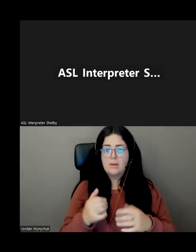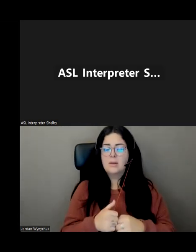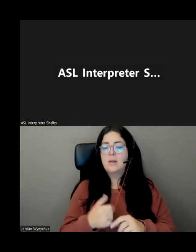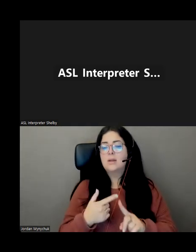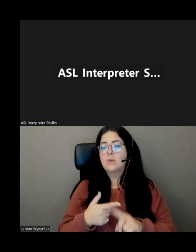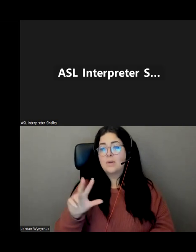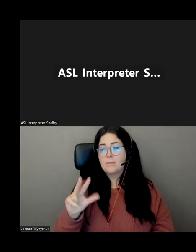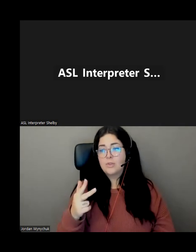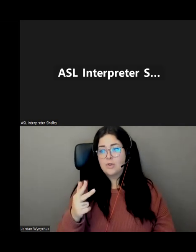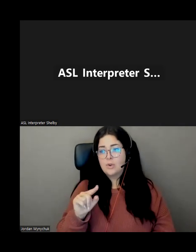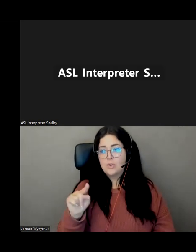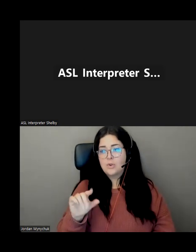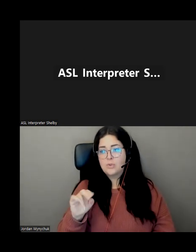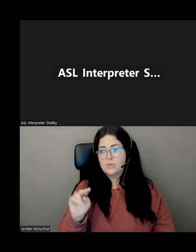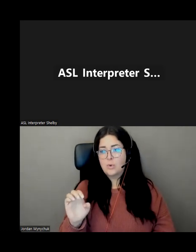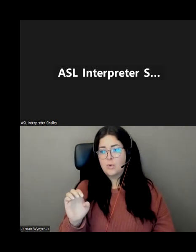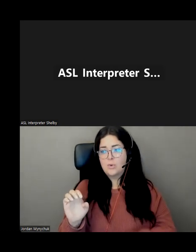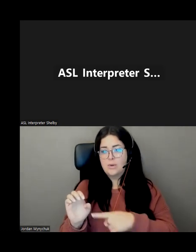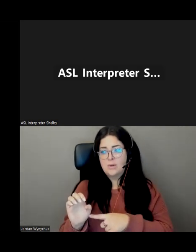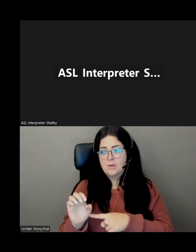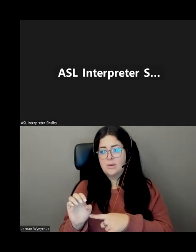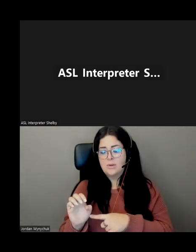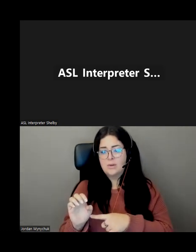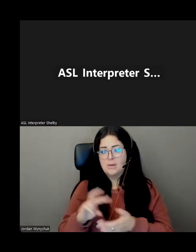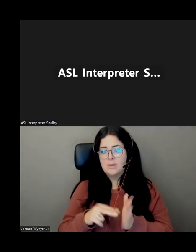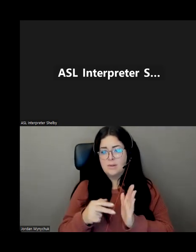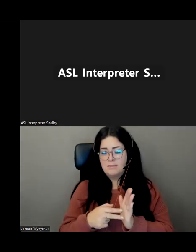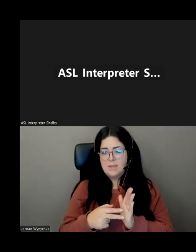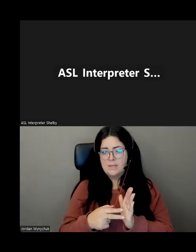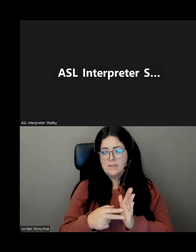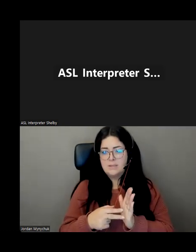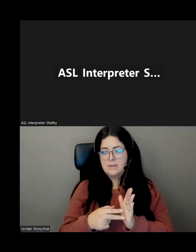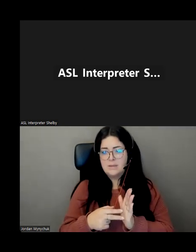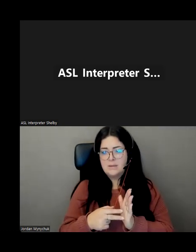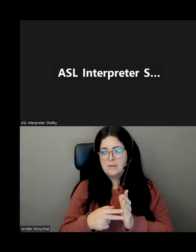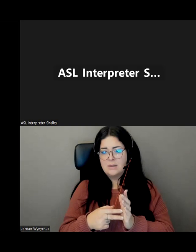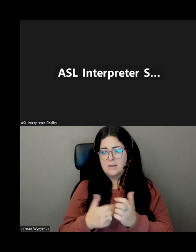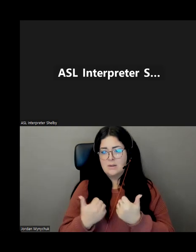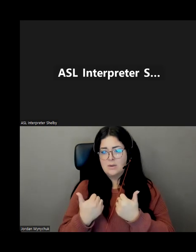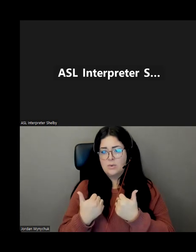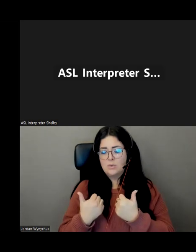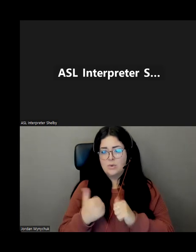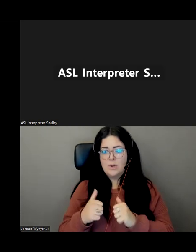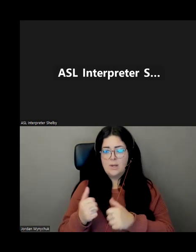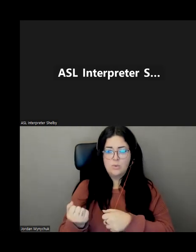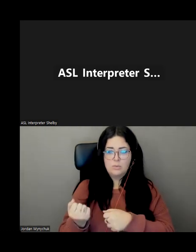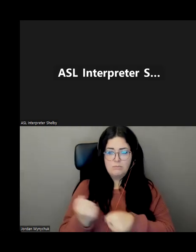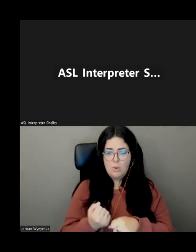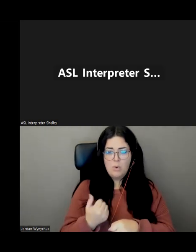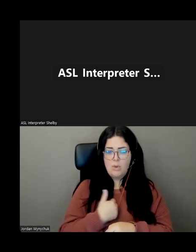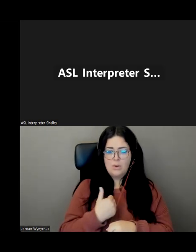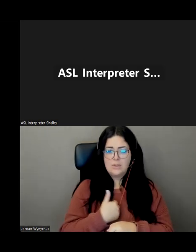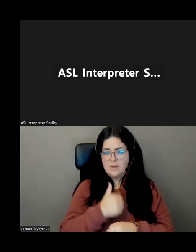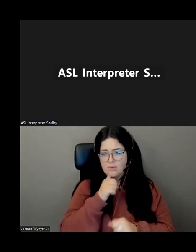and that means that we're actually pulling ourselves to move as opposed to pushing ourselves to move and it's a really